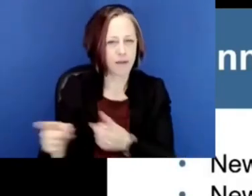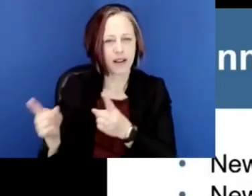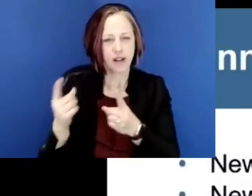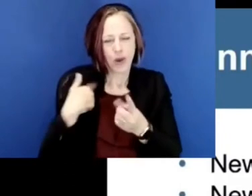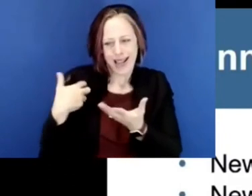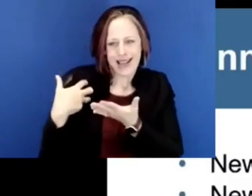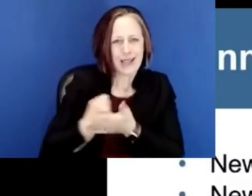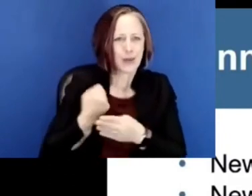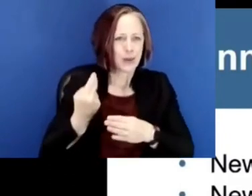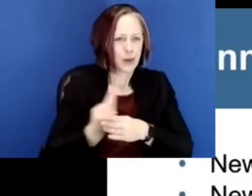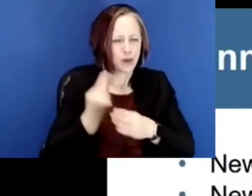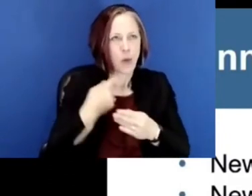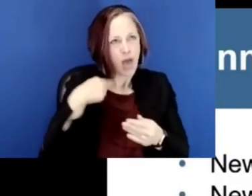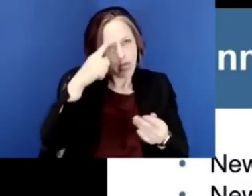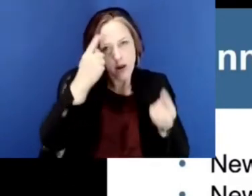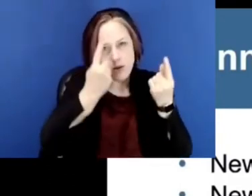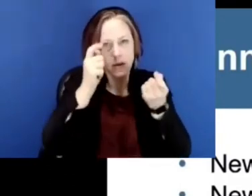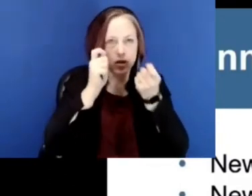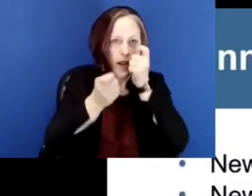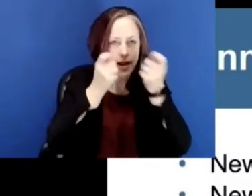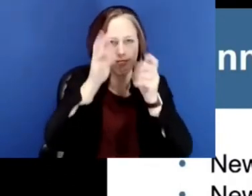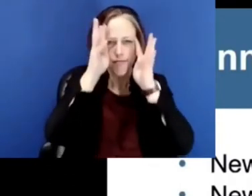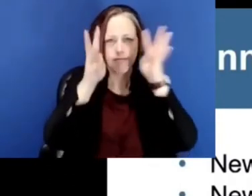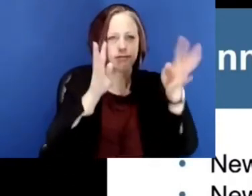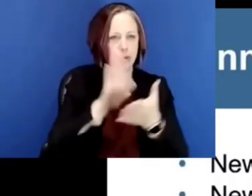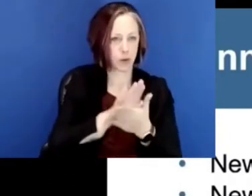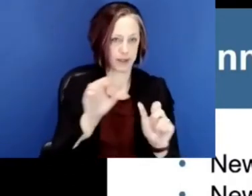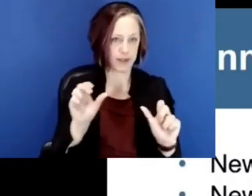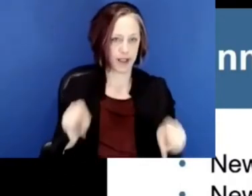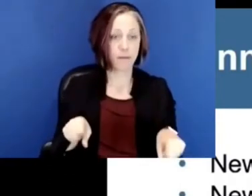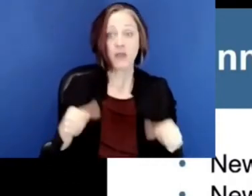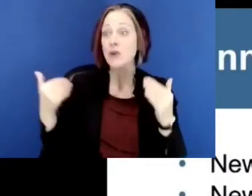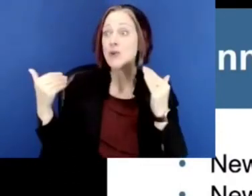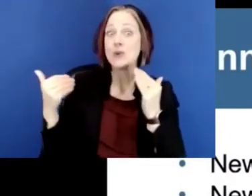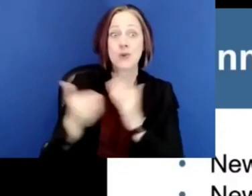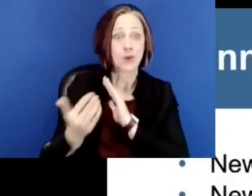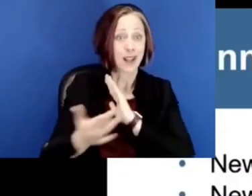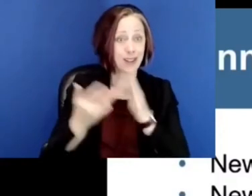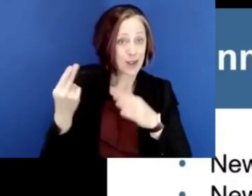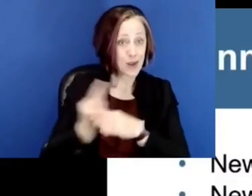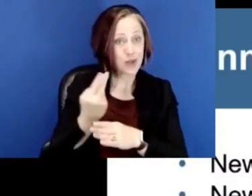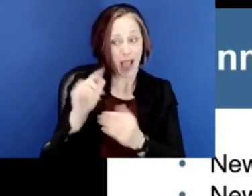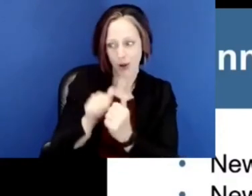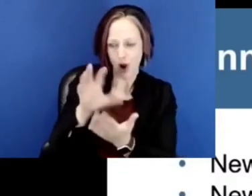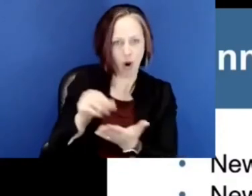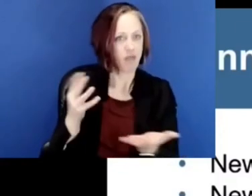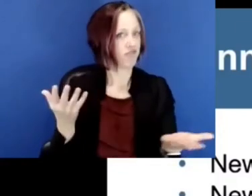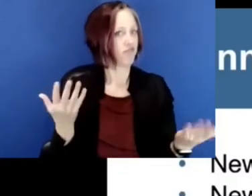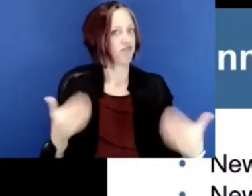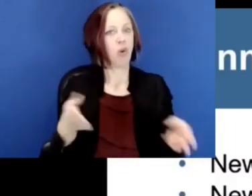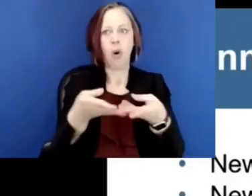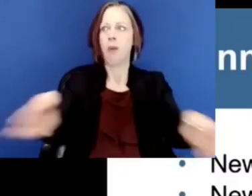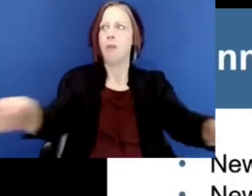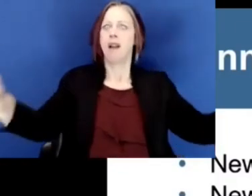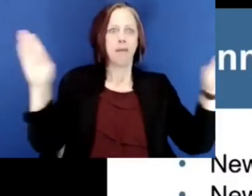going on for us to build on as we rethink and reinvent schooling. We have new uses for technology for technology learning that